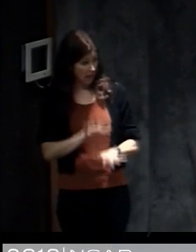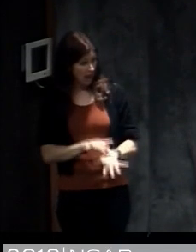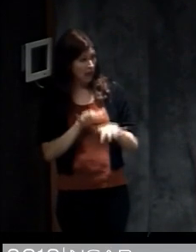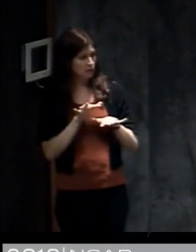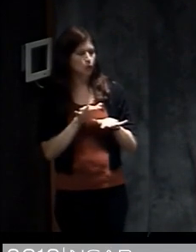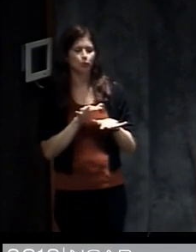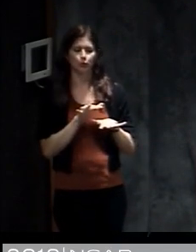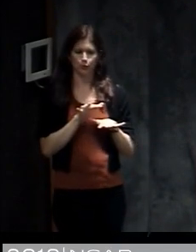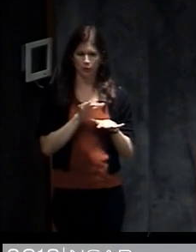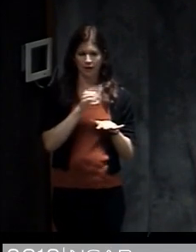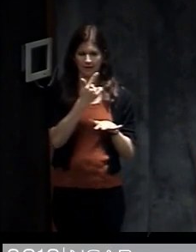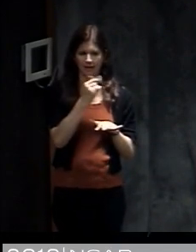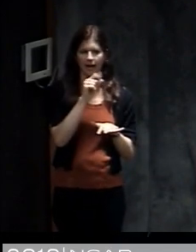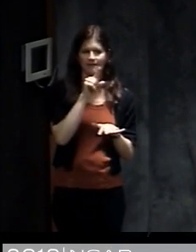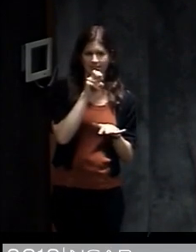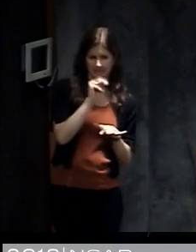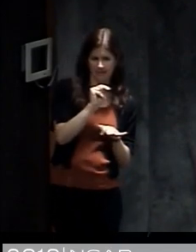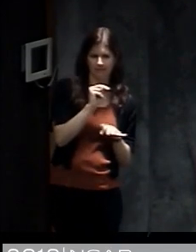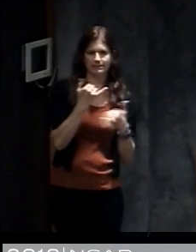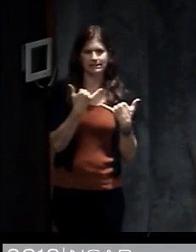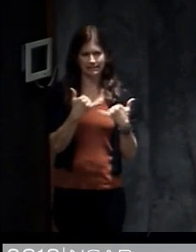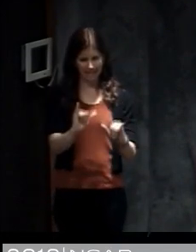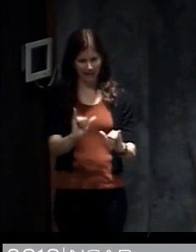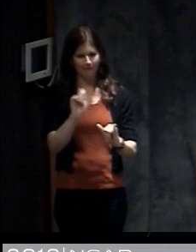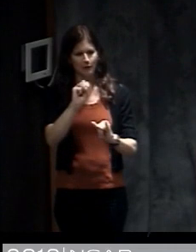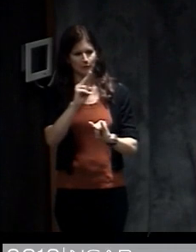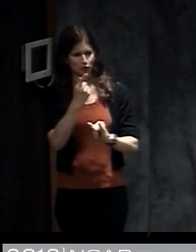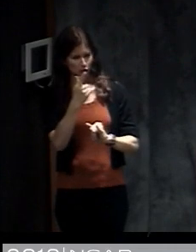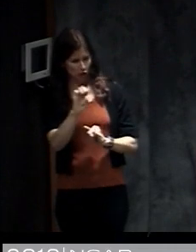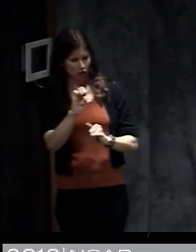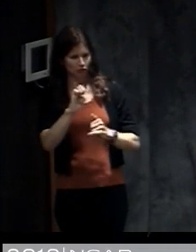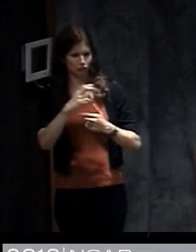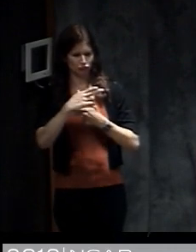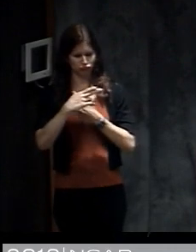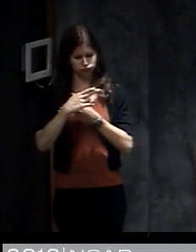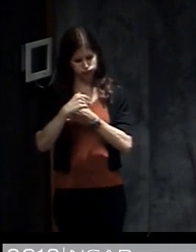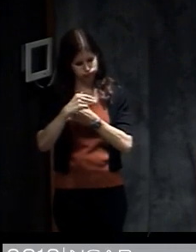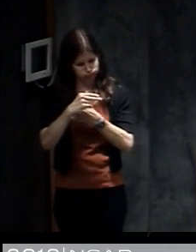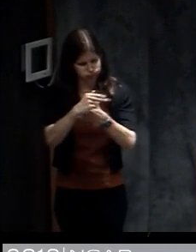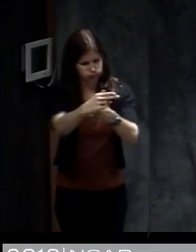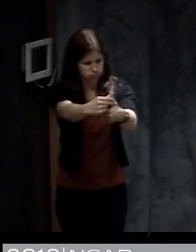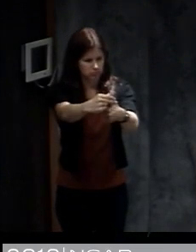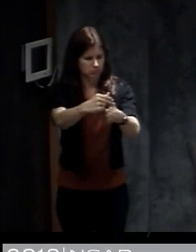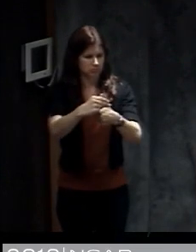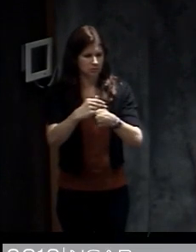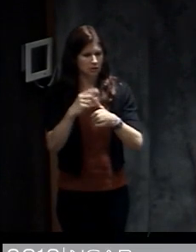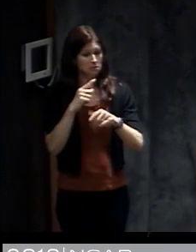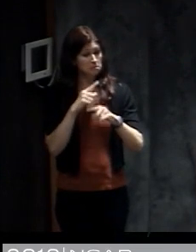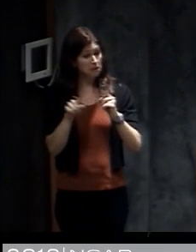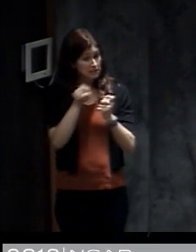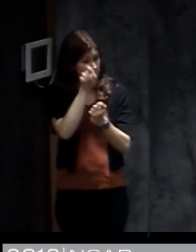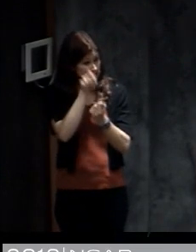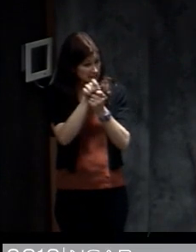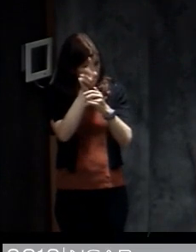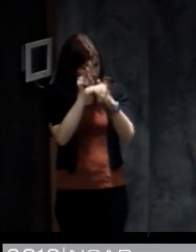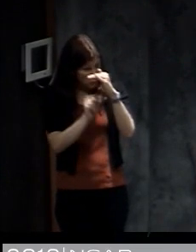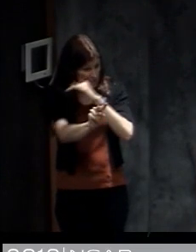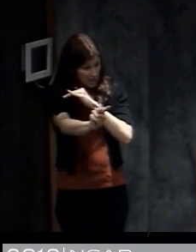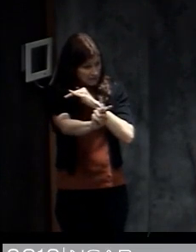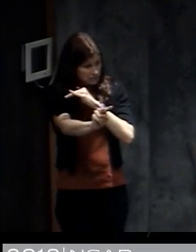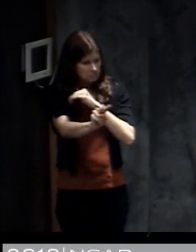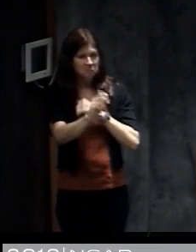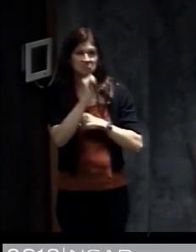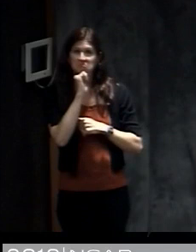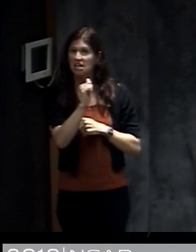that Galveston is at risk of storm surge flooding from a big hurricane. But the specific forecast for the storm of storm surge flooding didn't come out